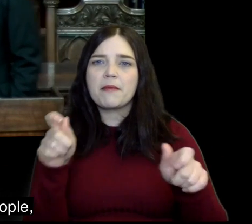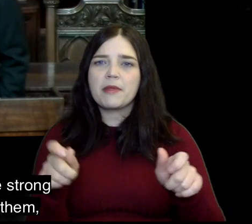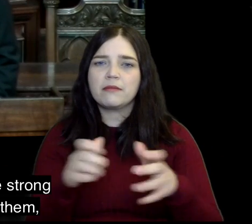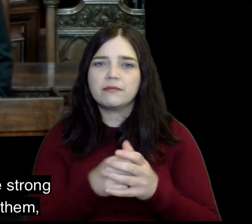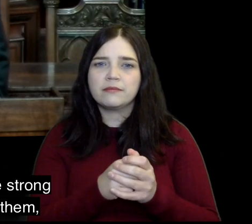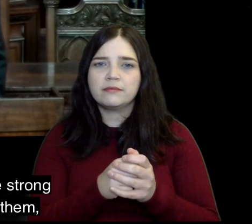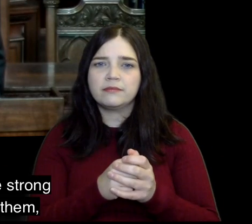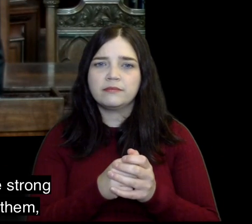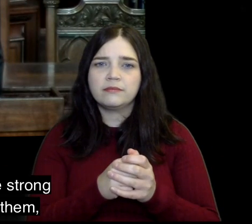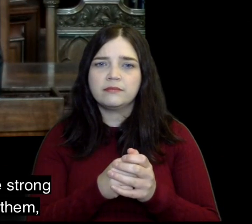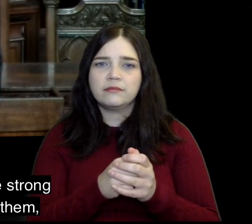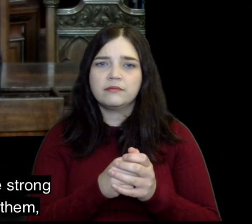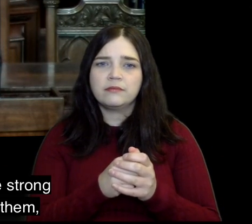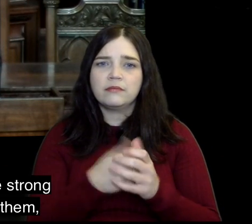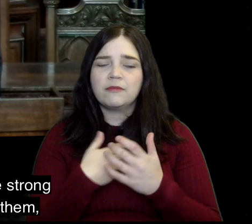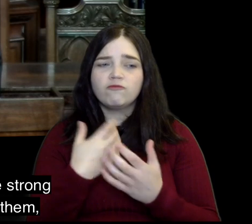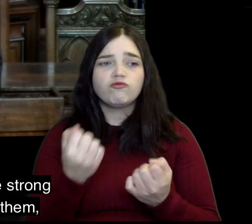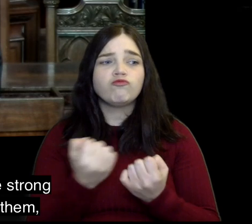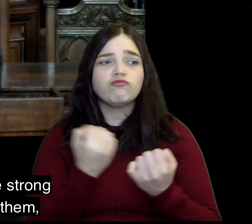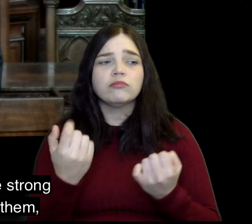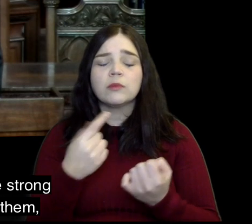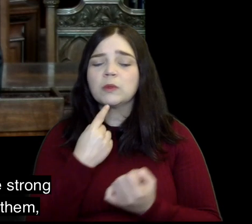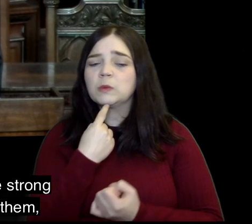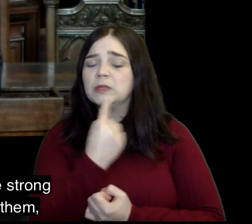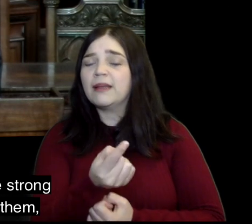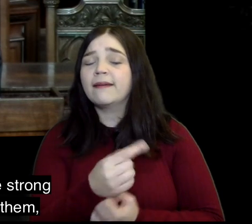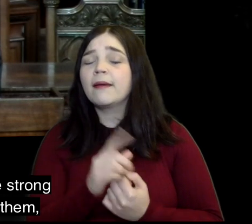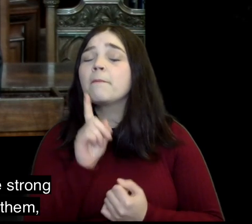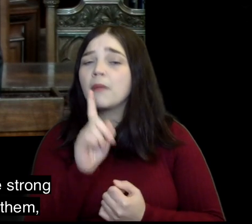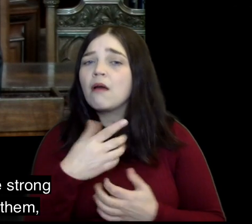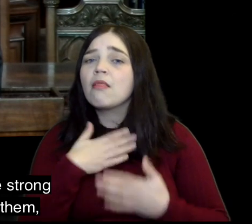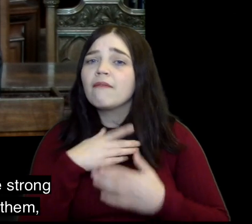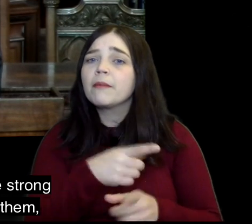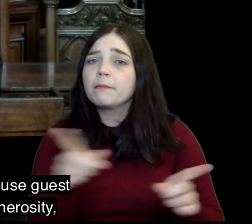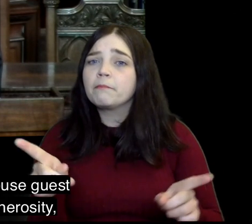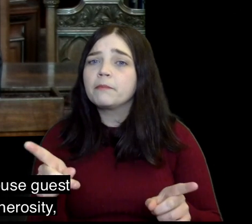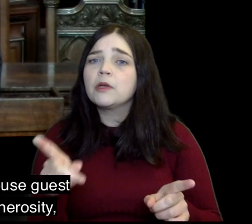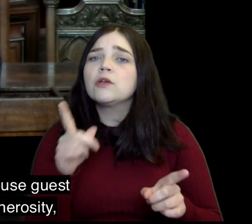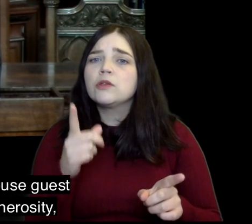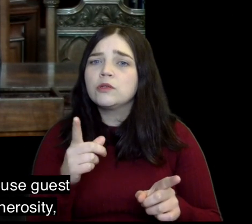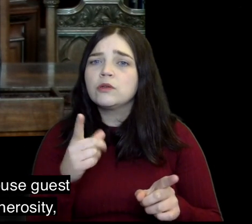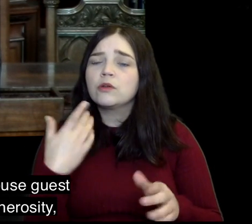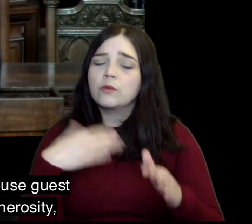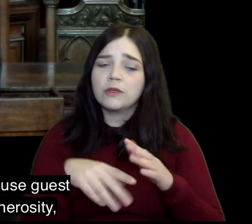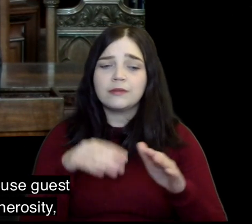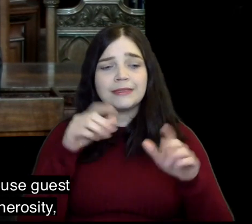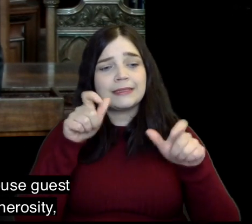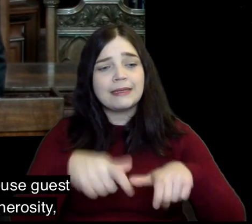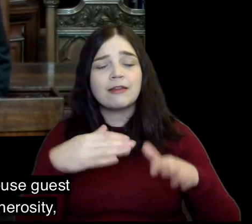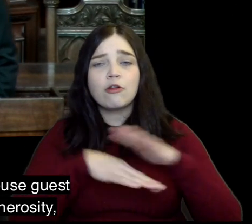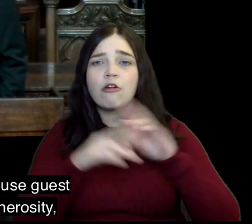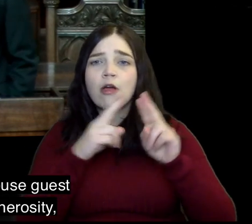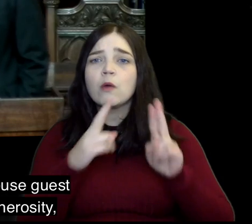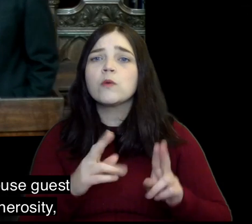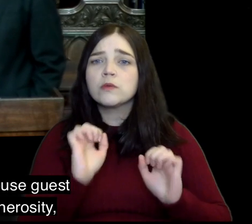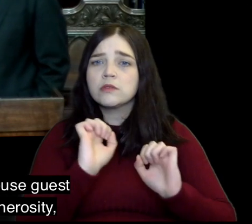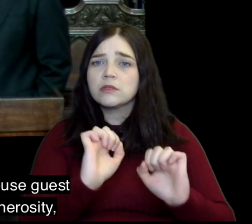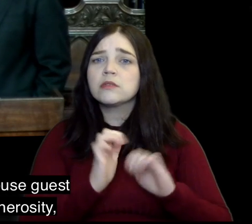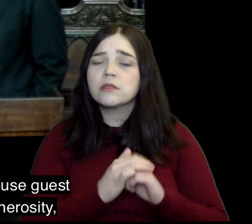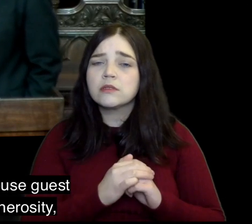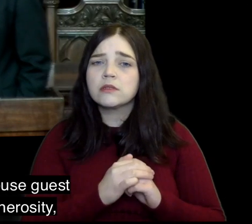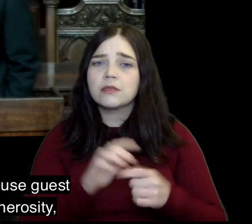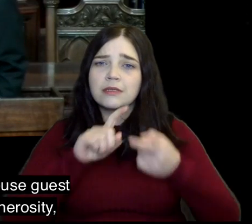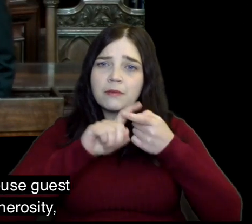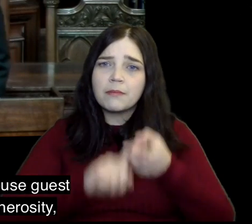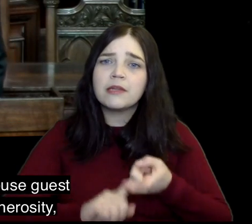I love these people even when I have strong words to say to them so go and